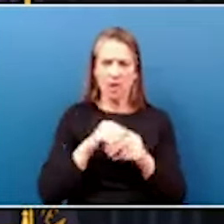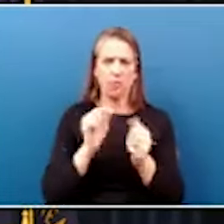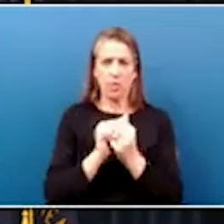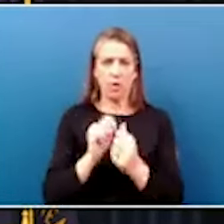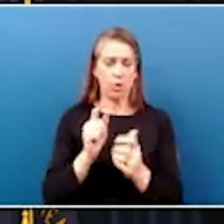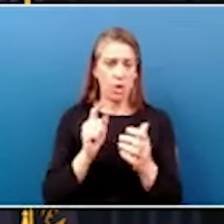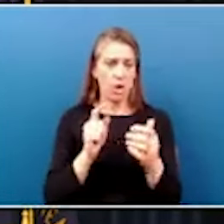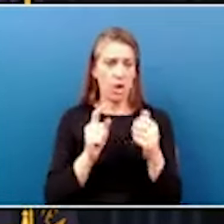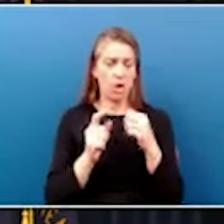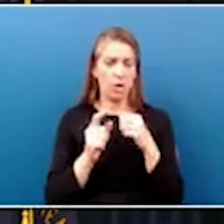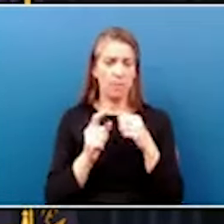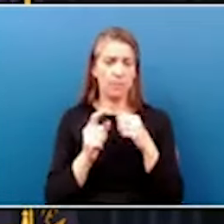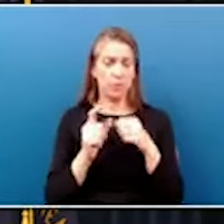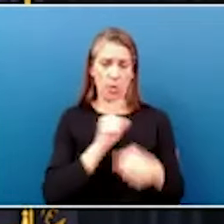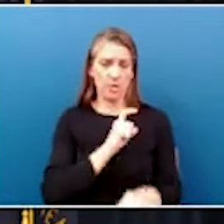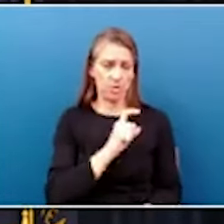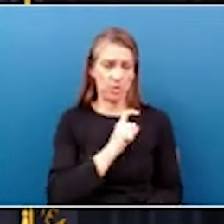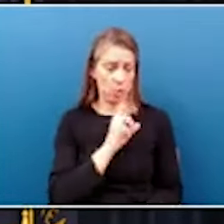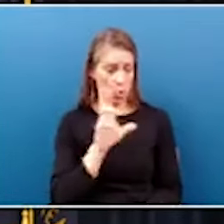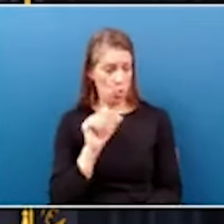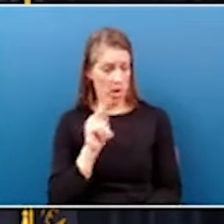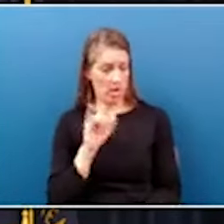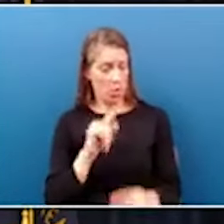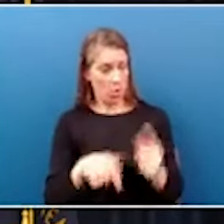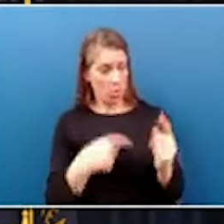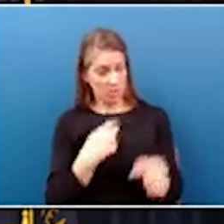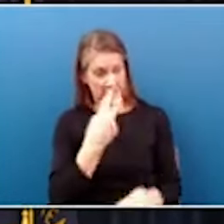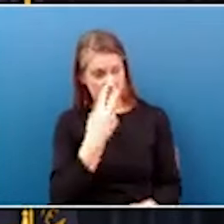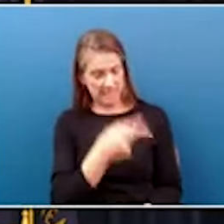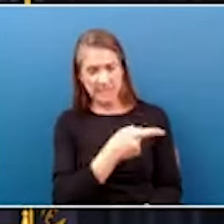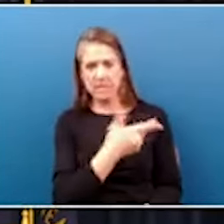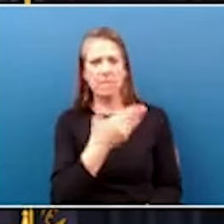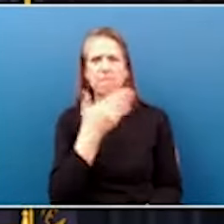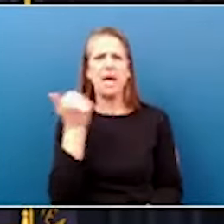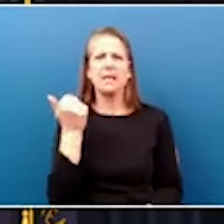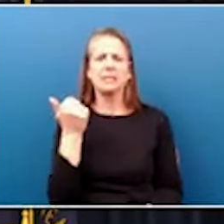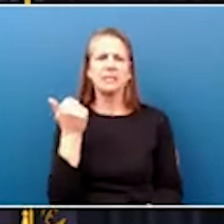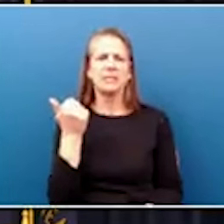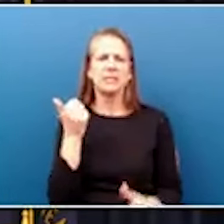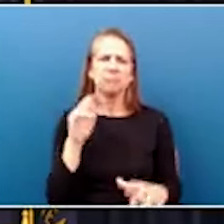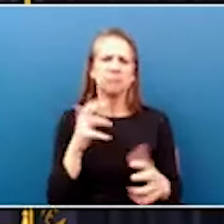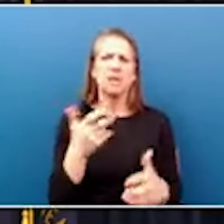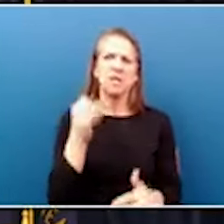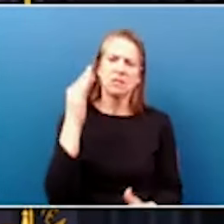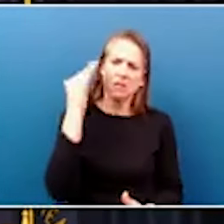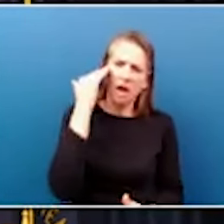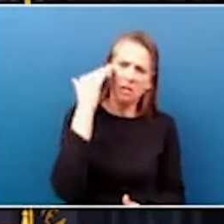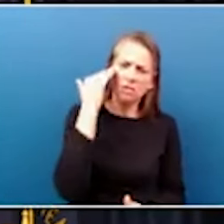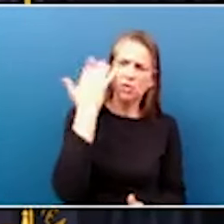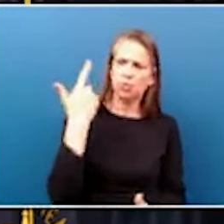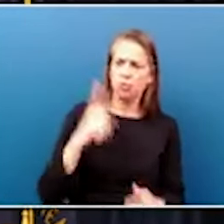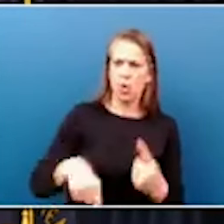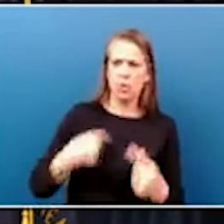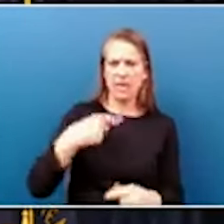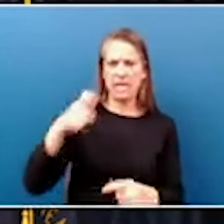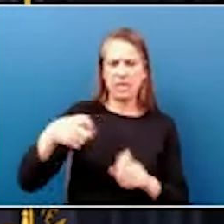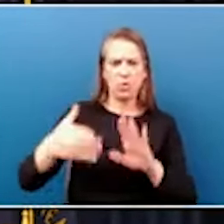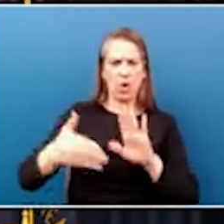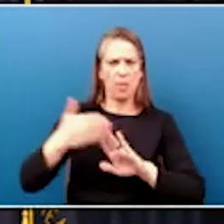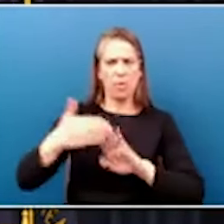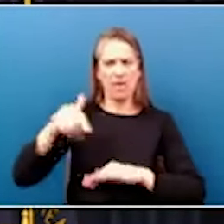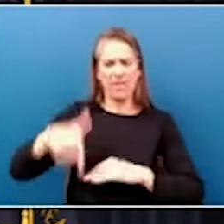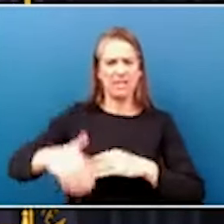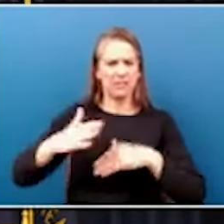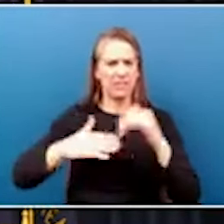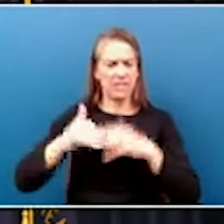think with Randy, what we see is the best combination of the knowledge that we need to operate these facilities safely,